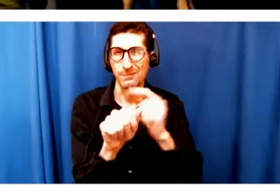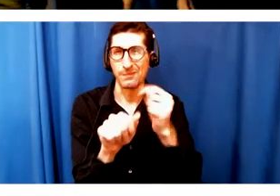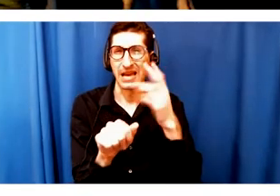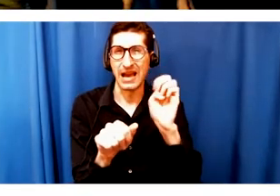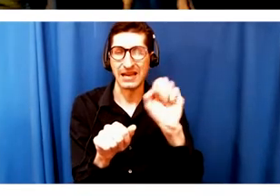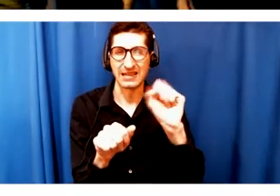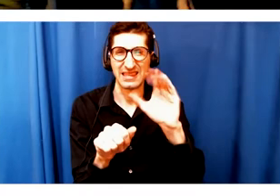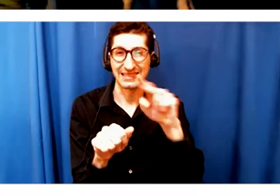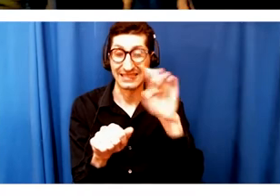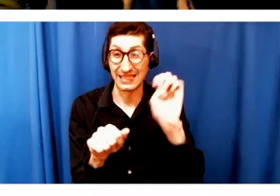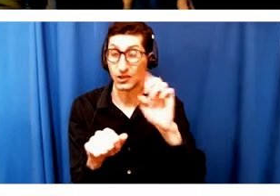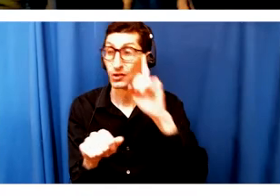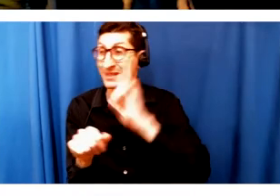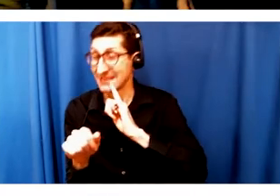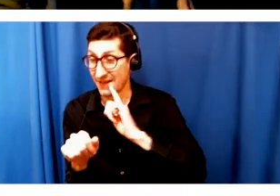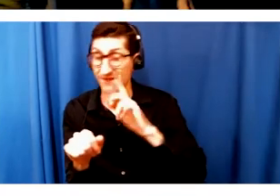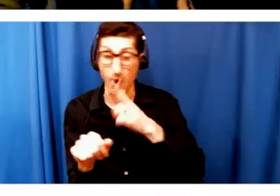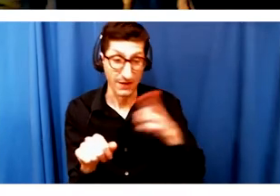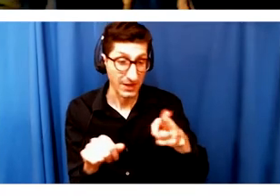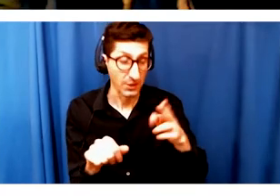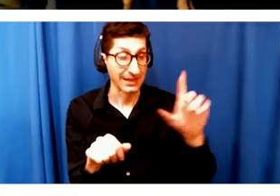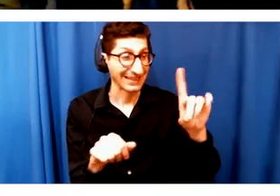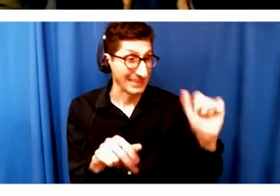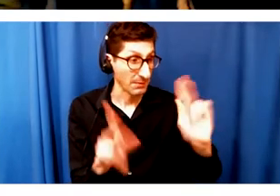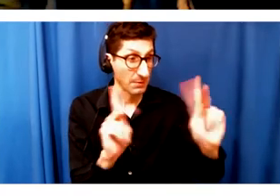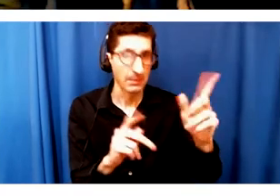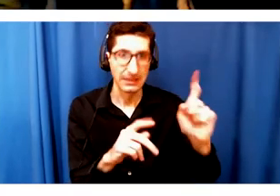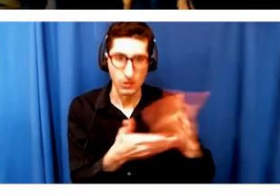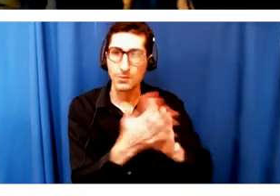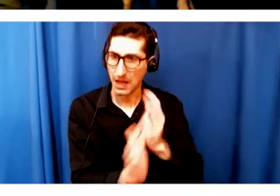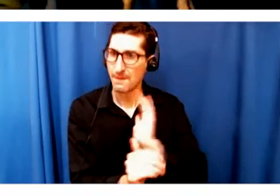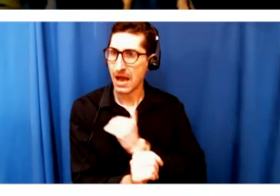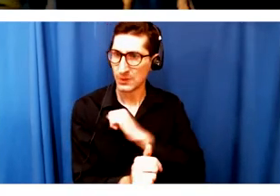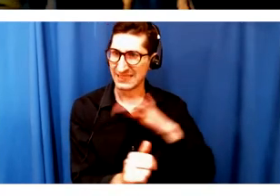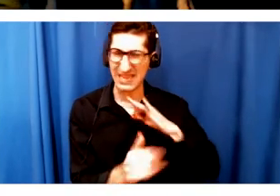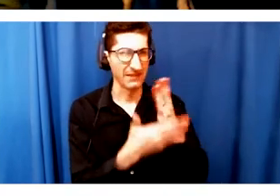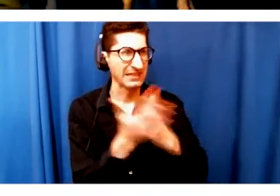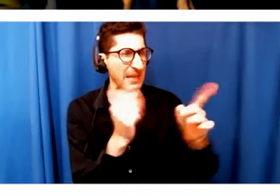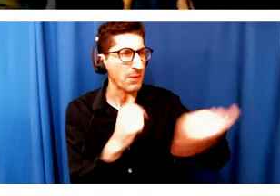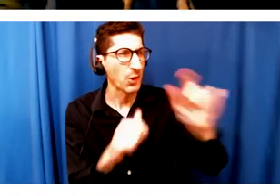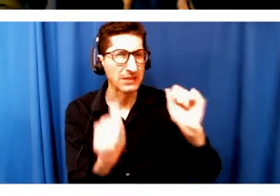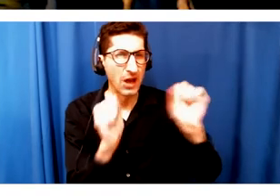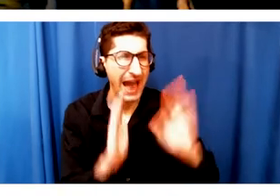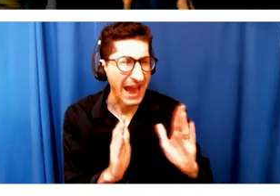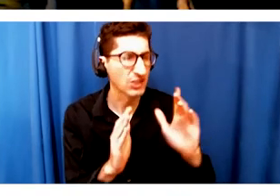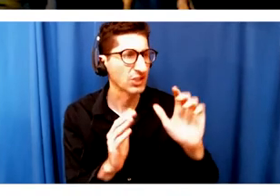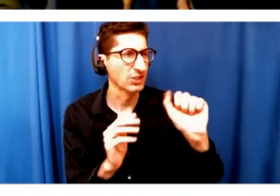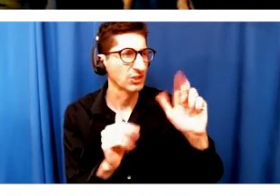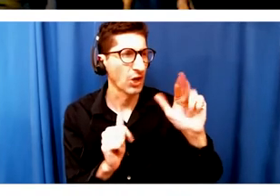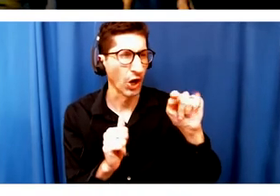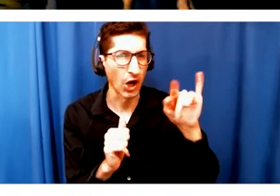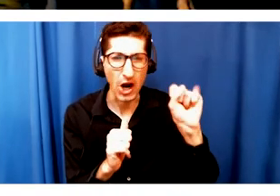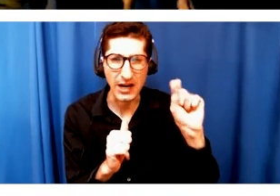staff. I mean, there are tremendously talented people out there who are artists and actors and designers and producers and